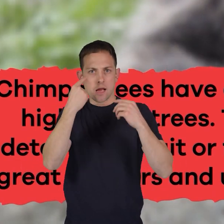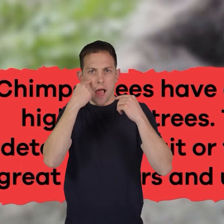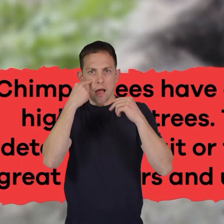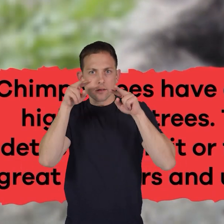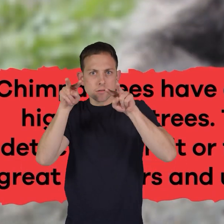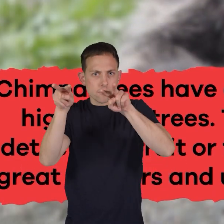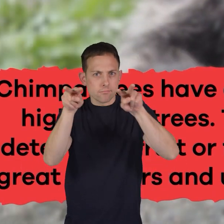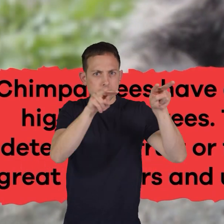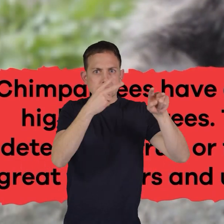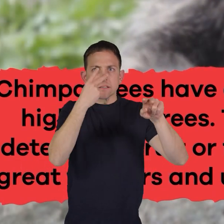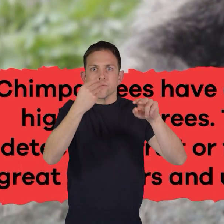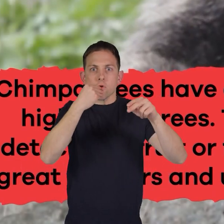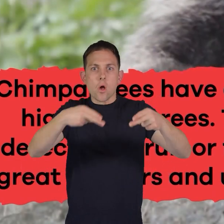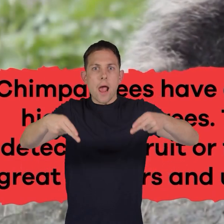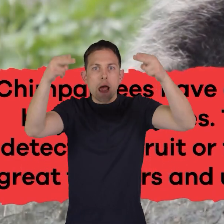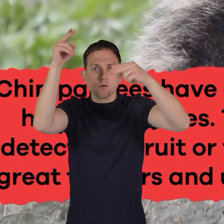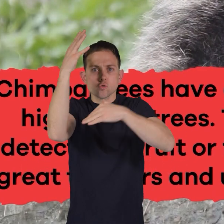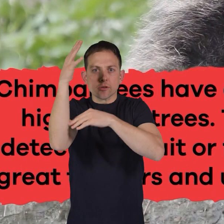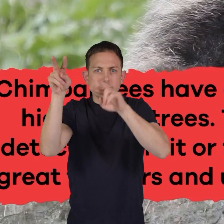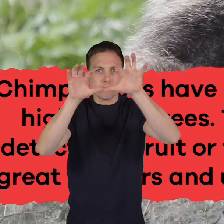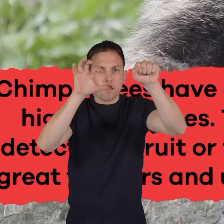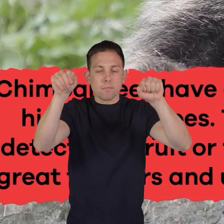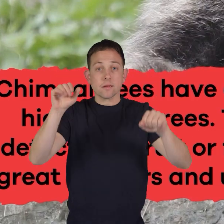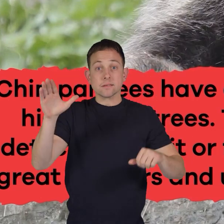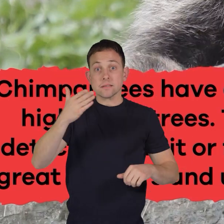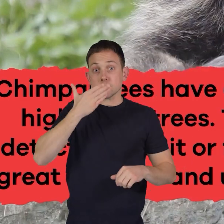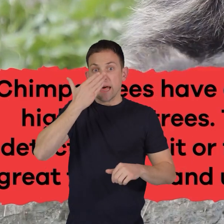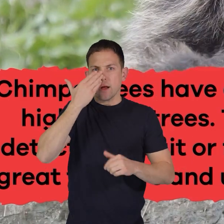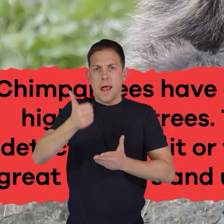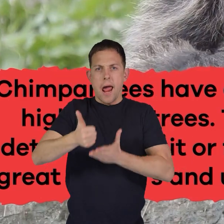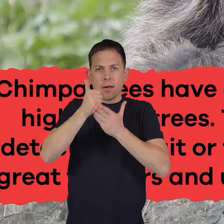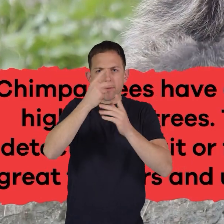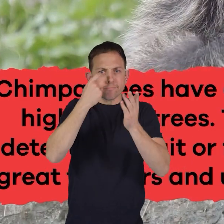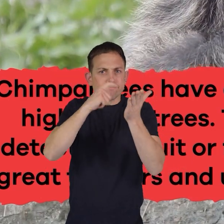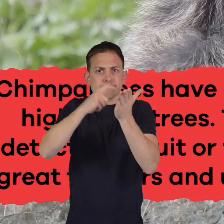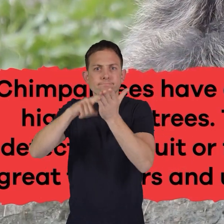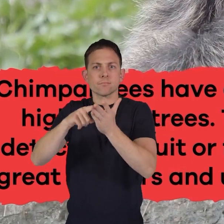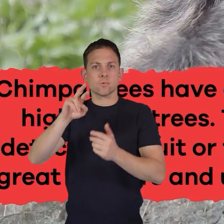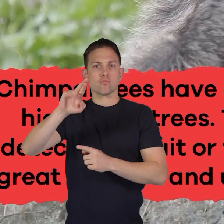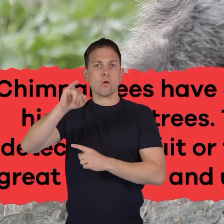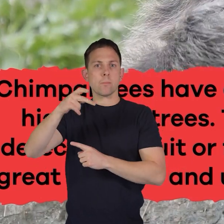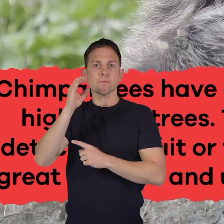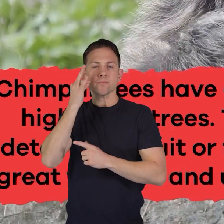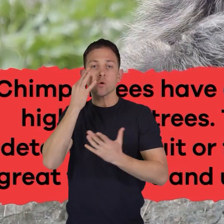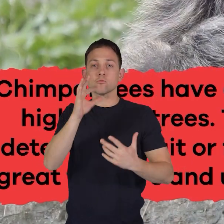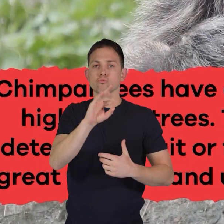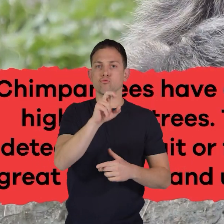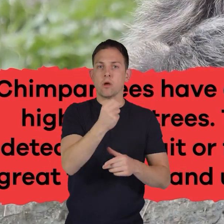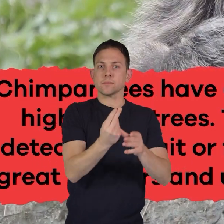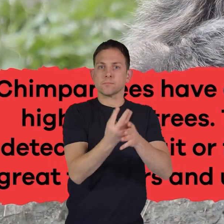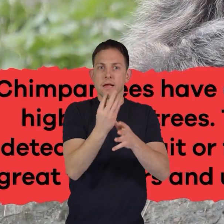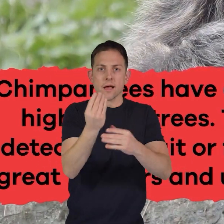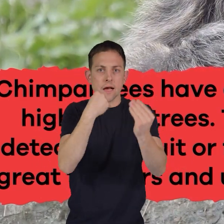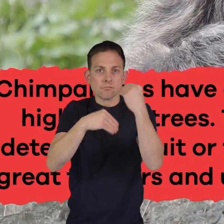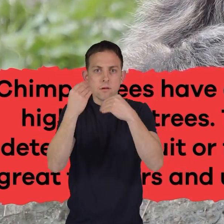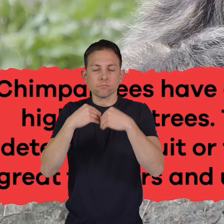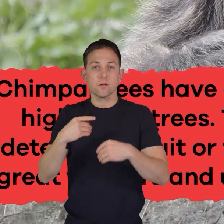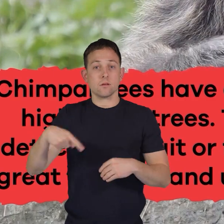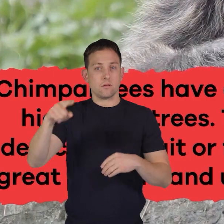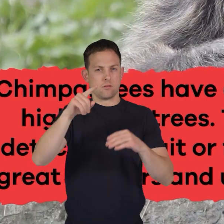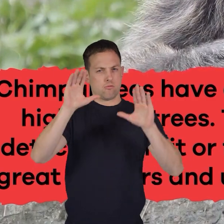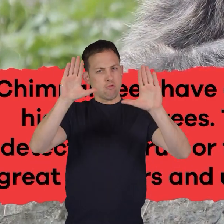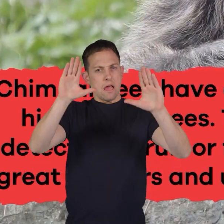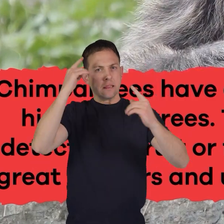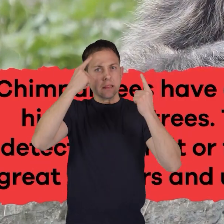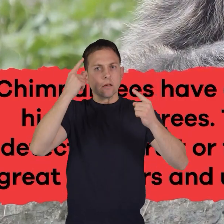seeing food high in the trees their sense of smell helps them detect ripe fruit or fresh plants to eat they are also great